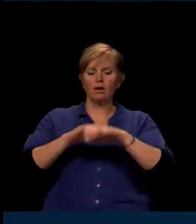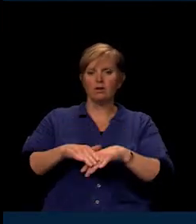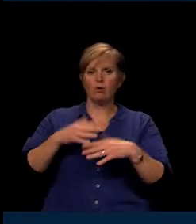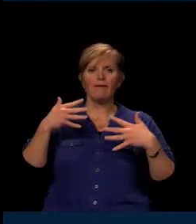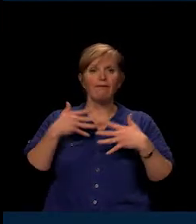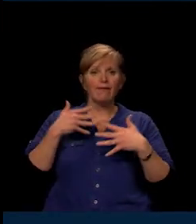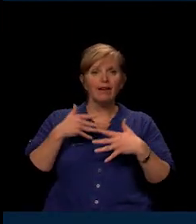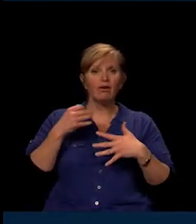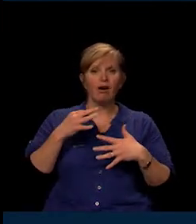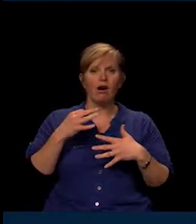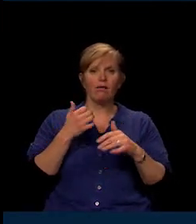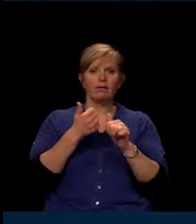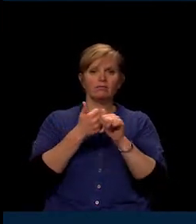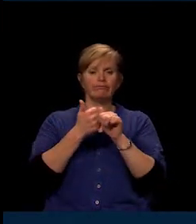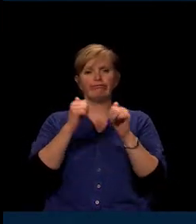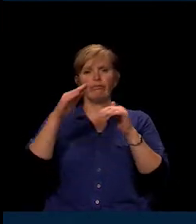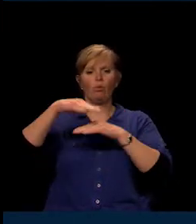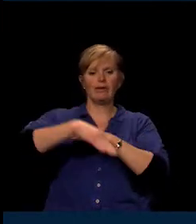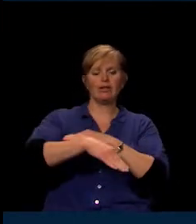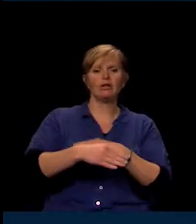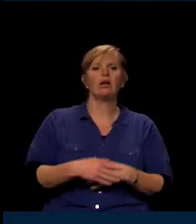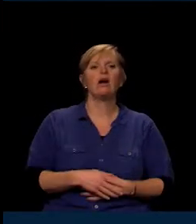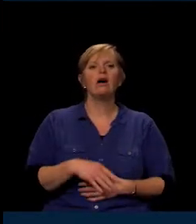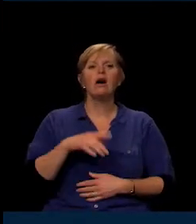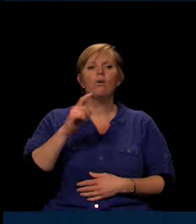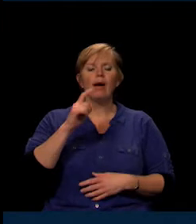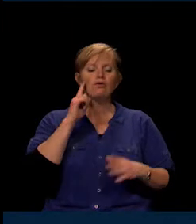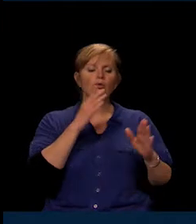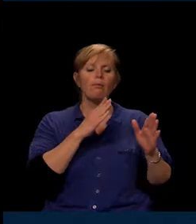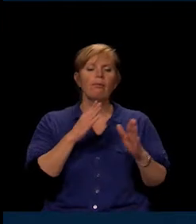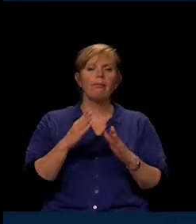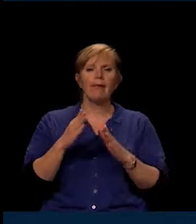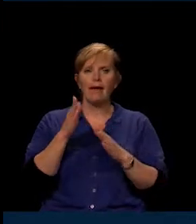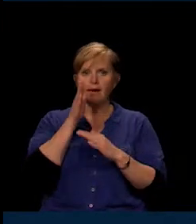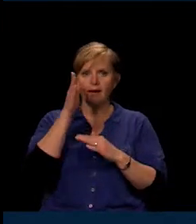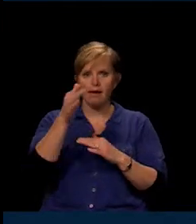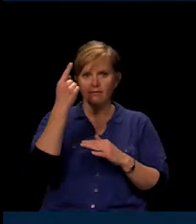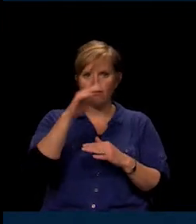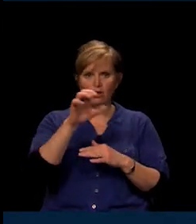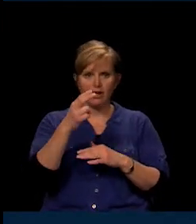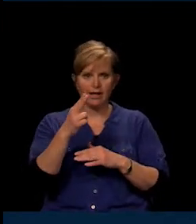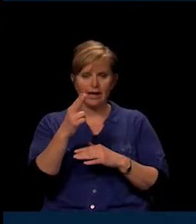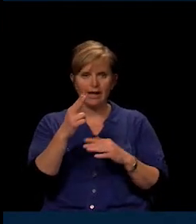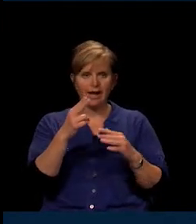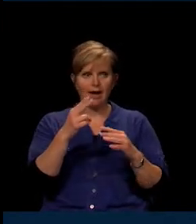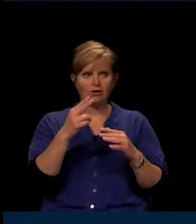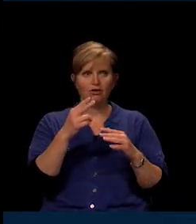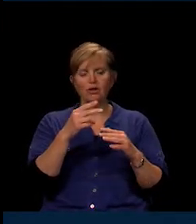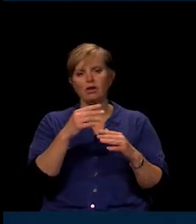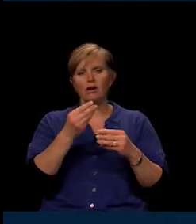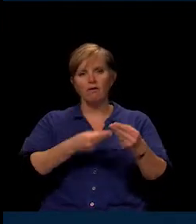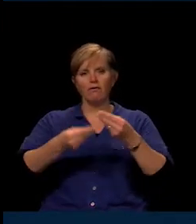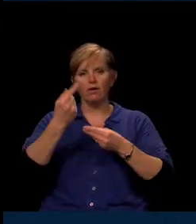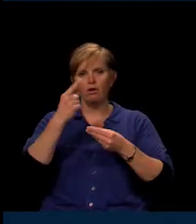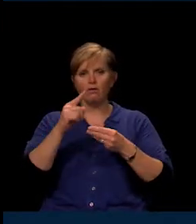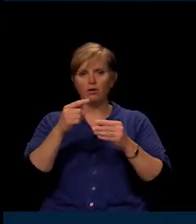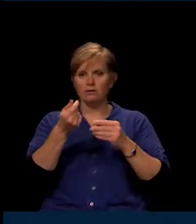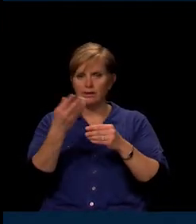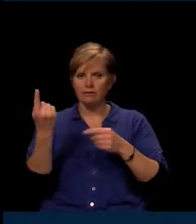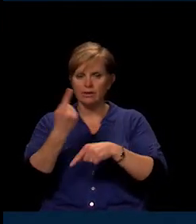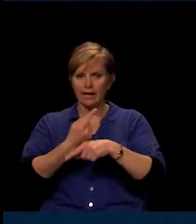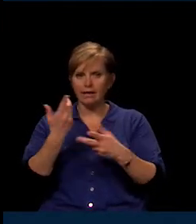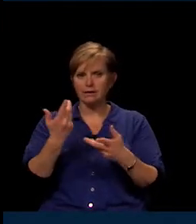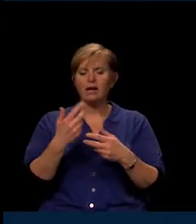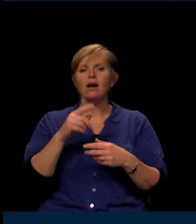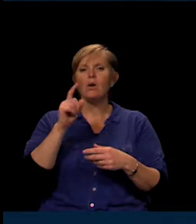business, we plan ahead for cash flows in rainy days, and basically we've had a typhoon for the last six years. We have to keep reserves